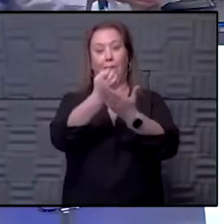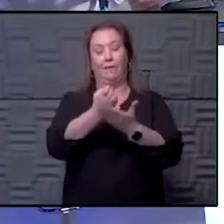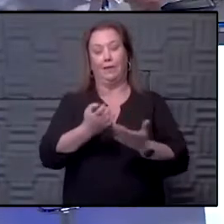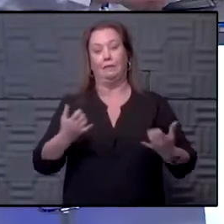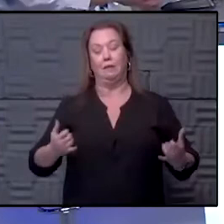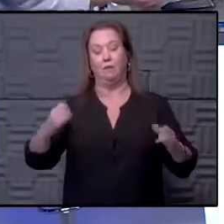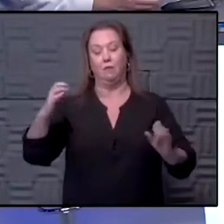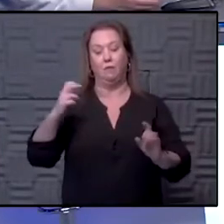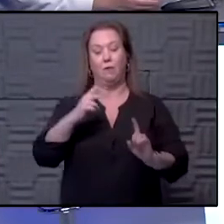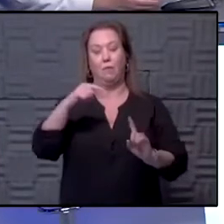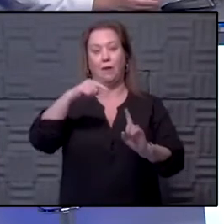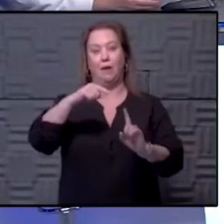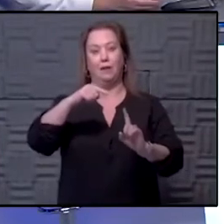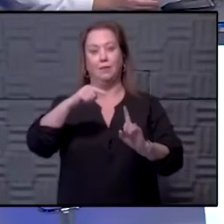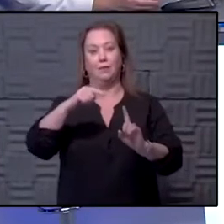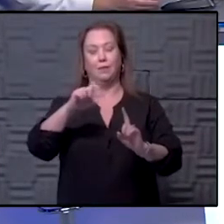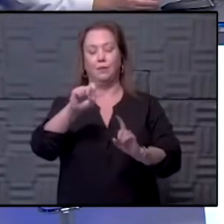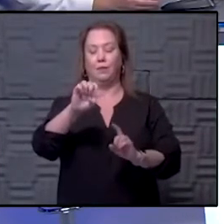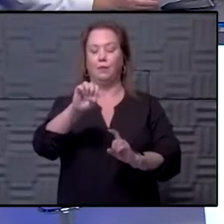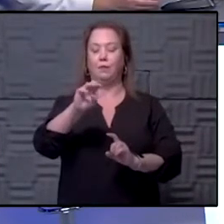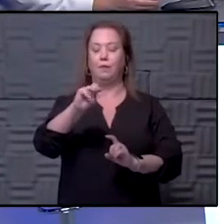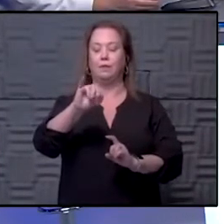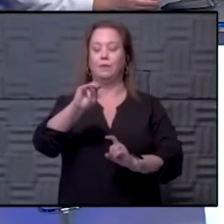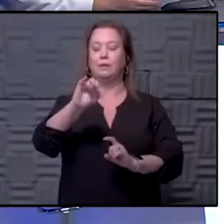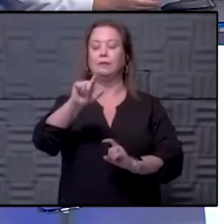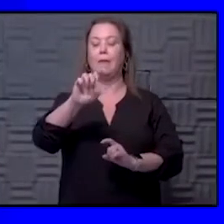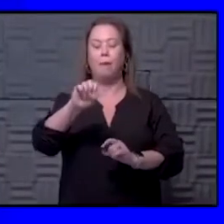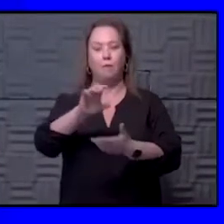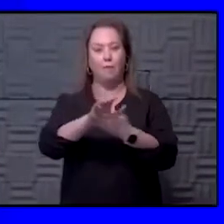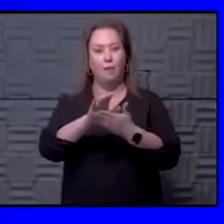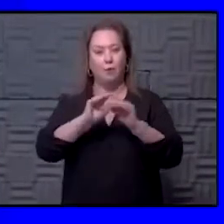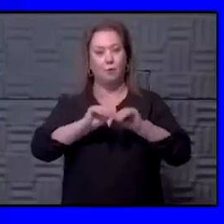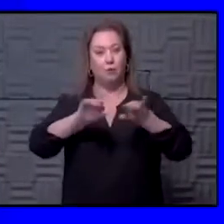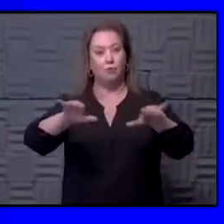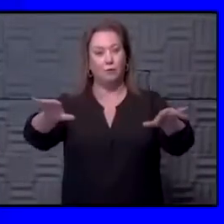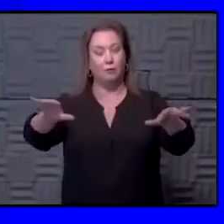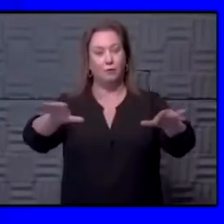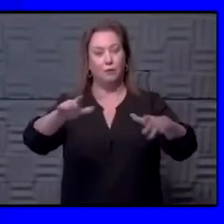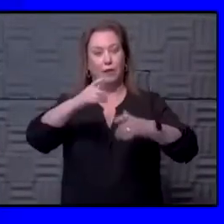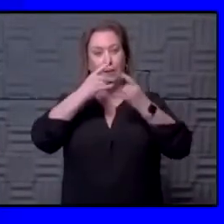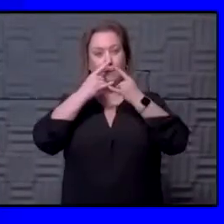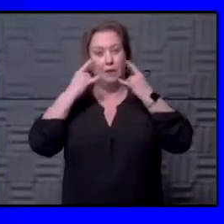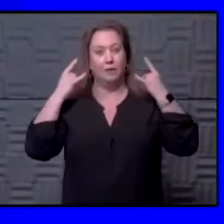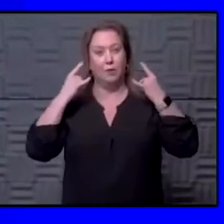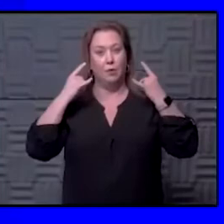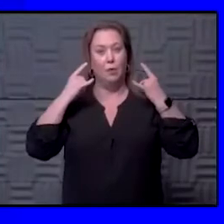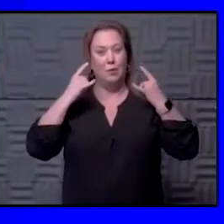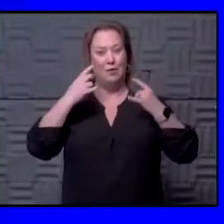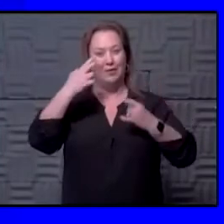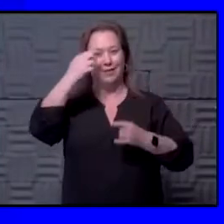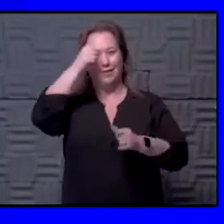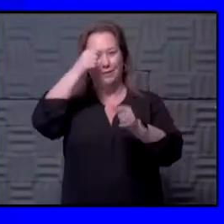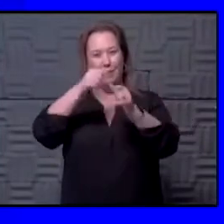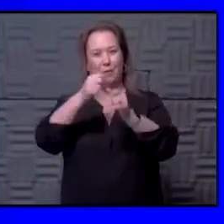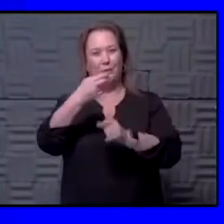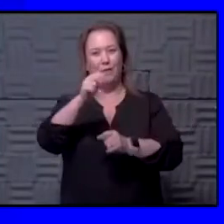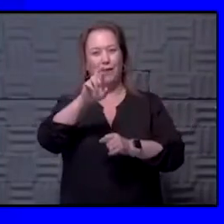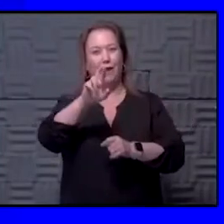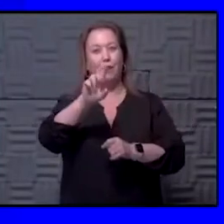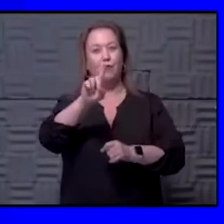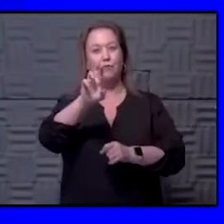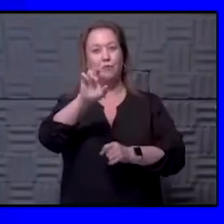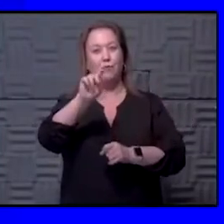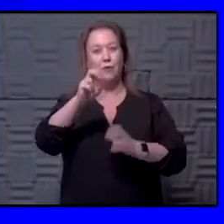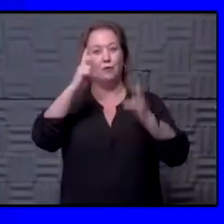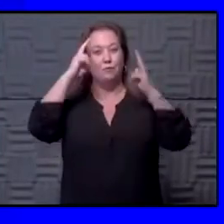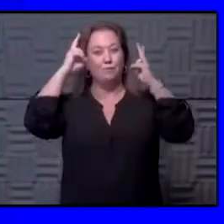kind of go back to one of those seminal papers about transmission and masking with the hairdressers in Springfield.